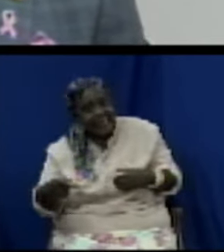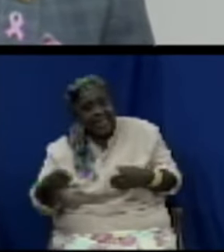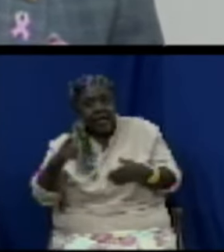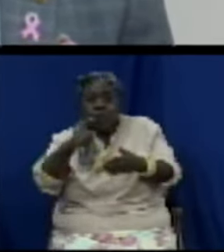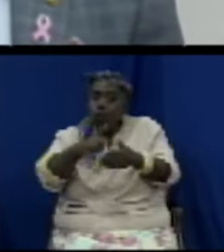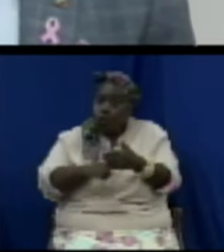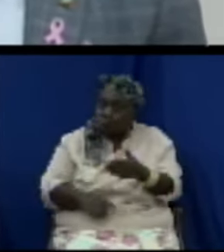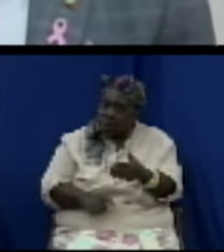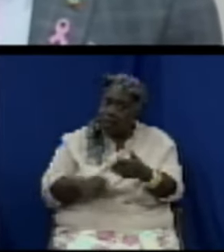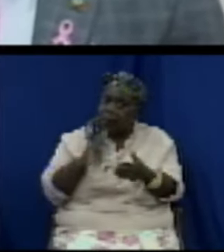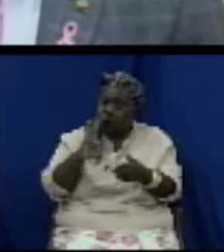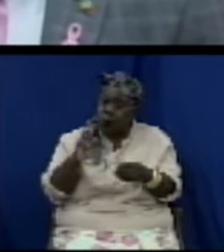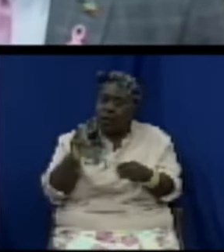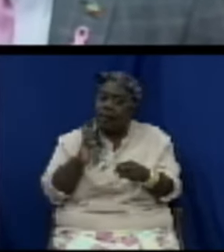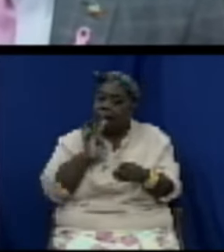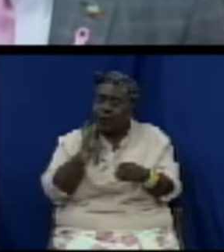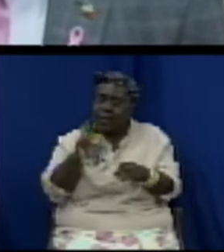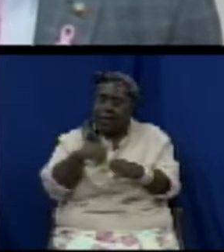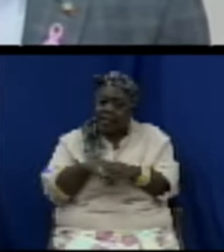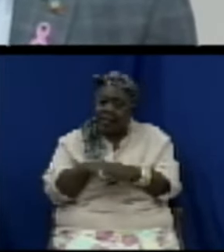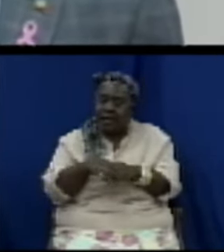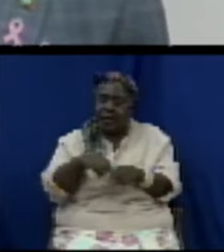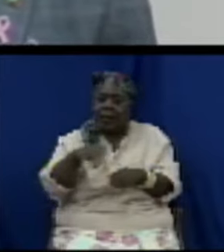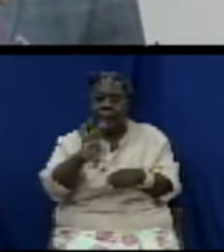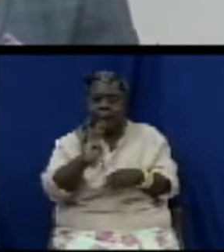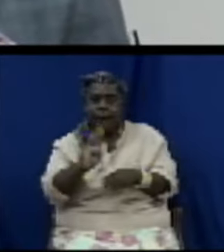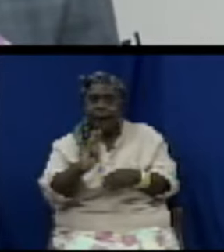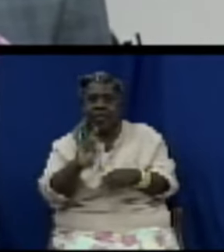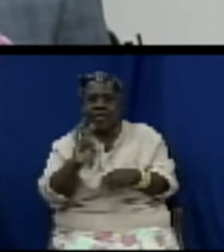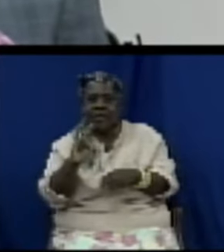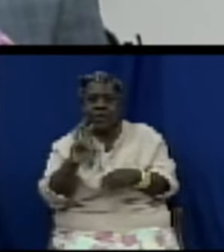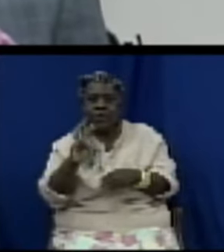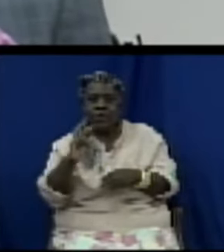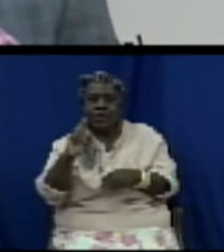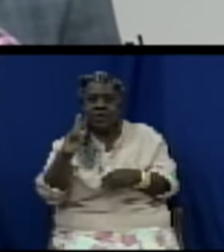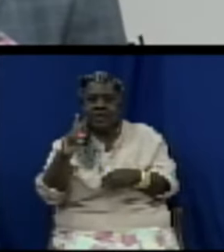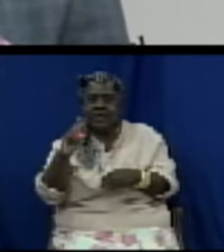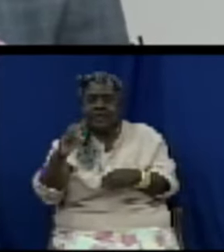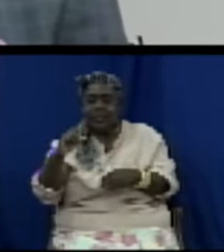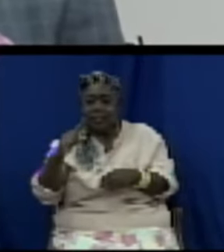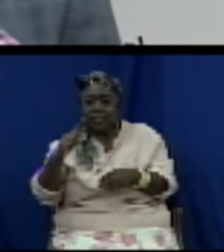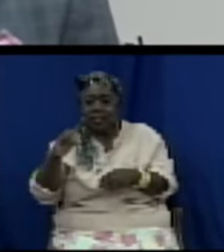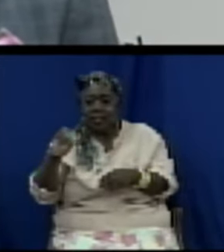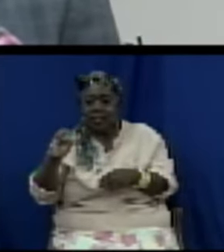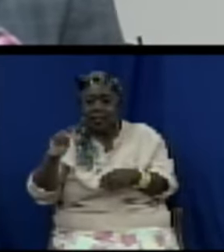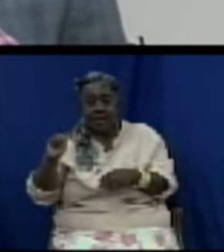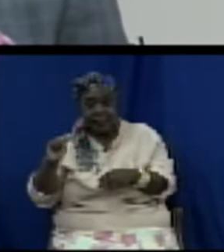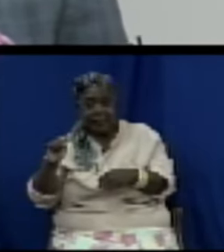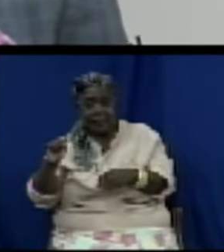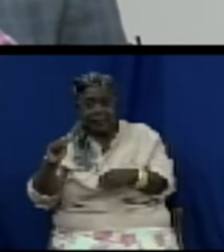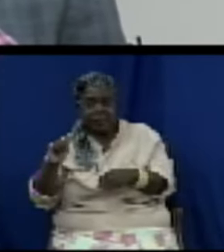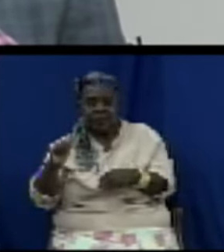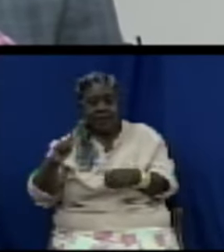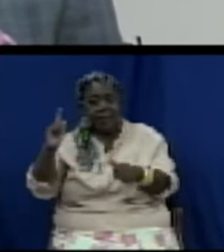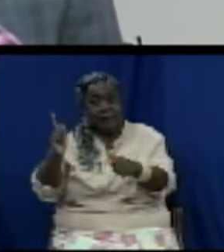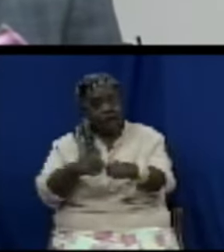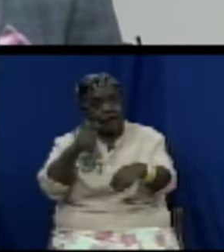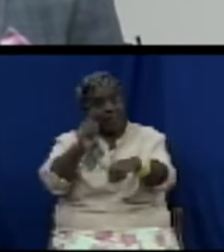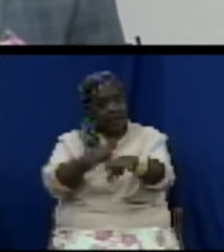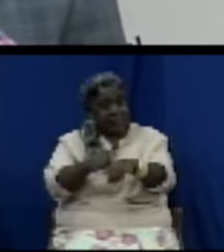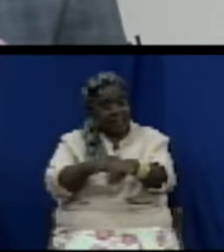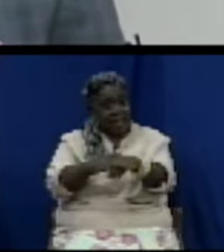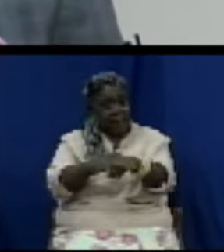process. This is the possibility, one of the first times it is being done, and we intend to